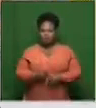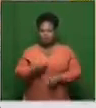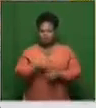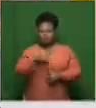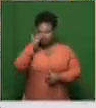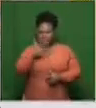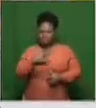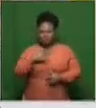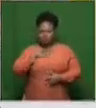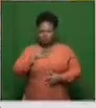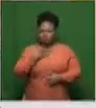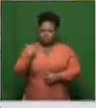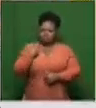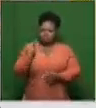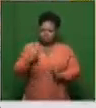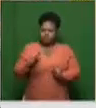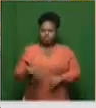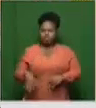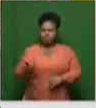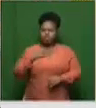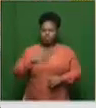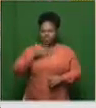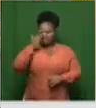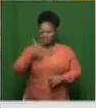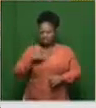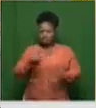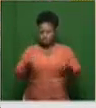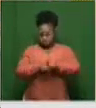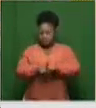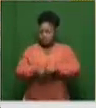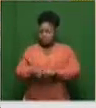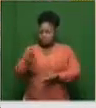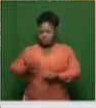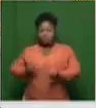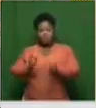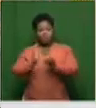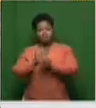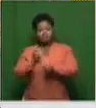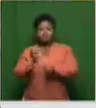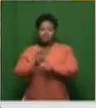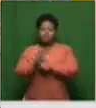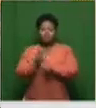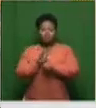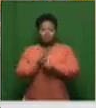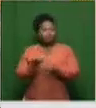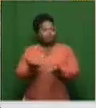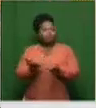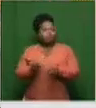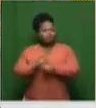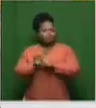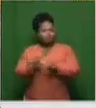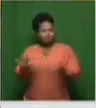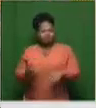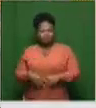the side effects of the vaccine itself, there's the side effects of COVID, those long lingering symptoms. And there have been